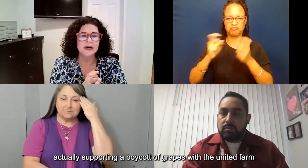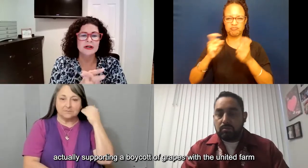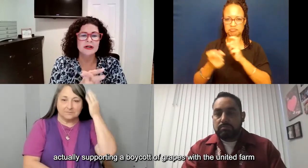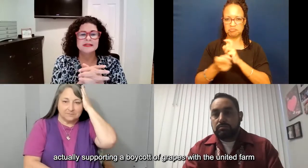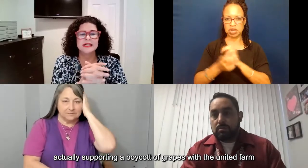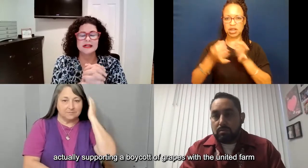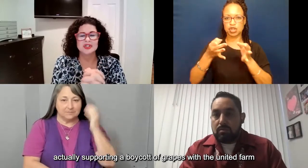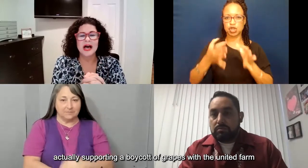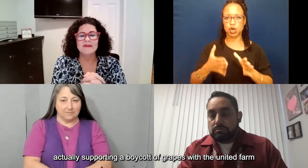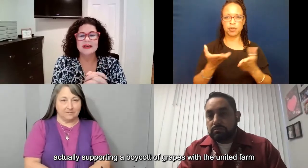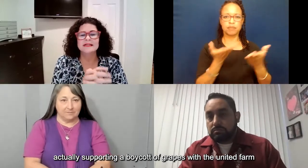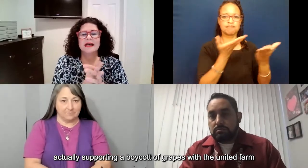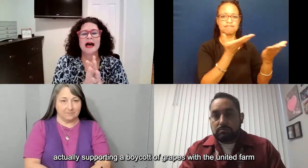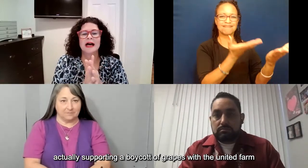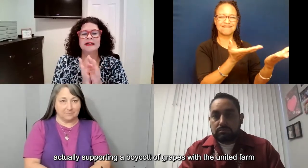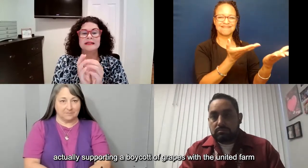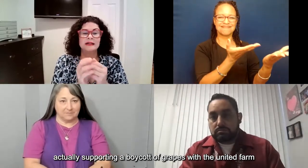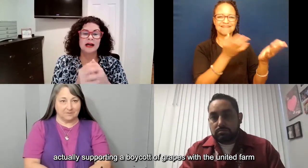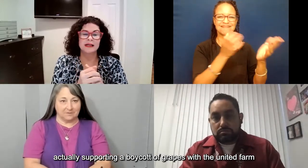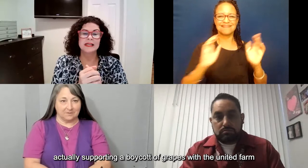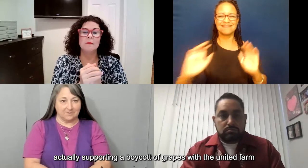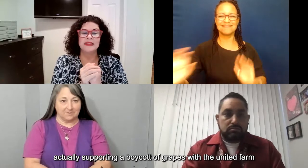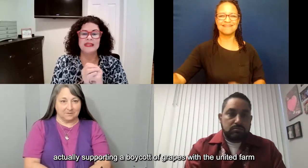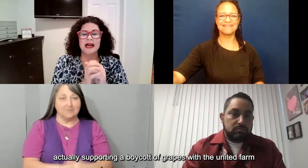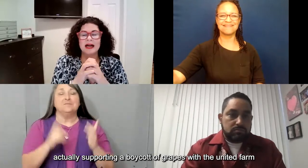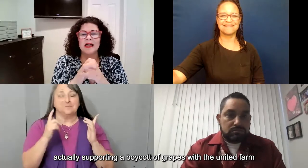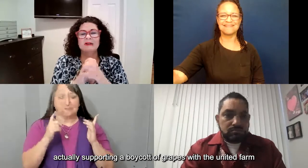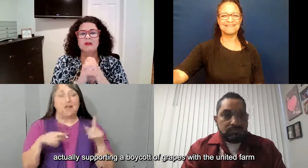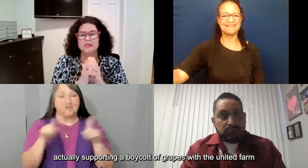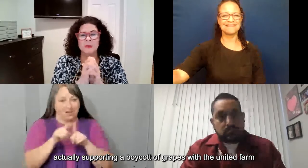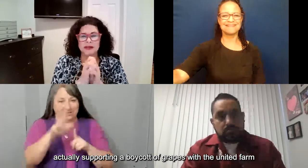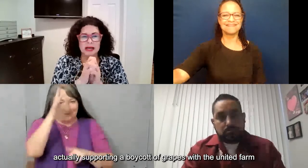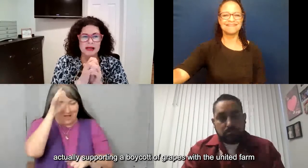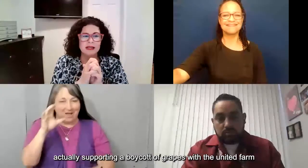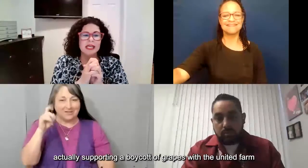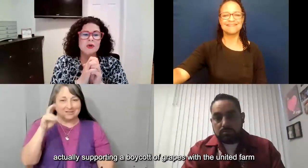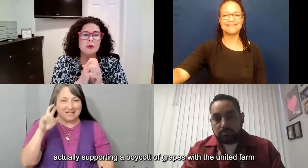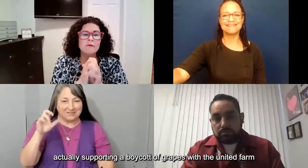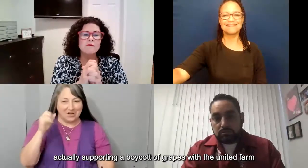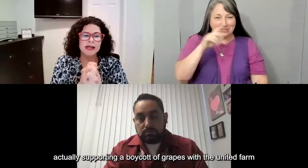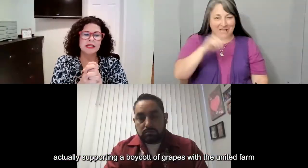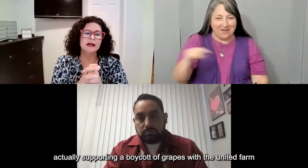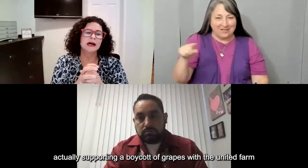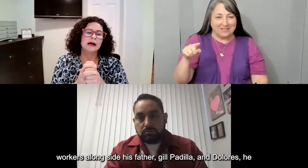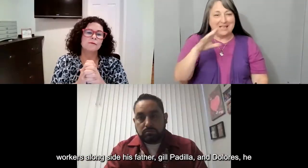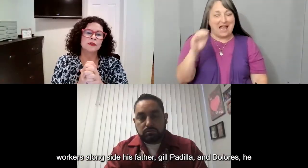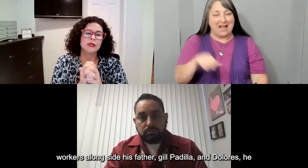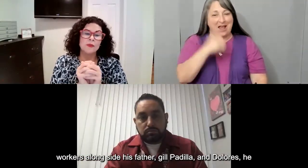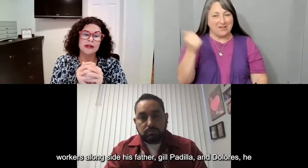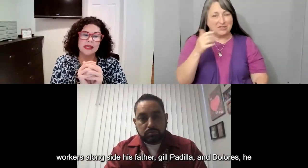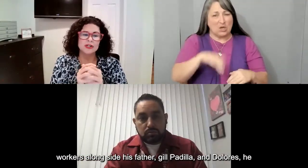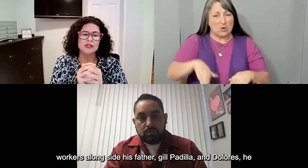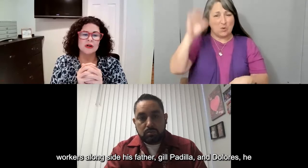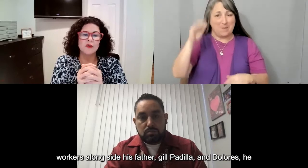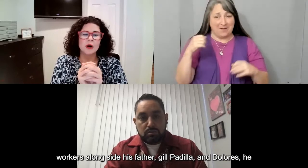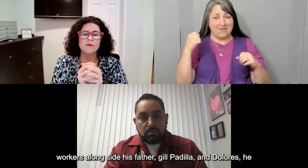father, Cesar Chavez, Gil Padilla, and Dolores Huerta. He grew up fighting for the